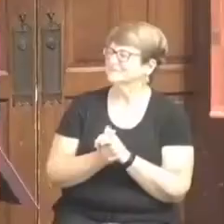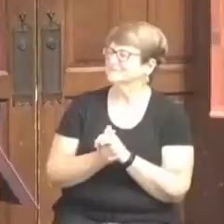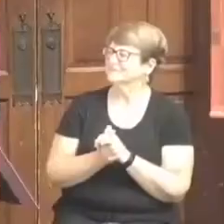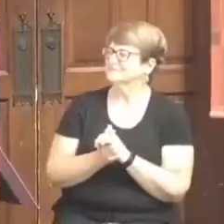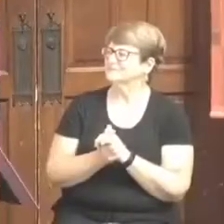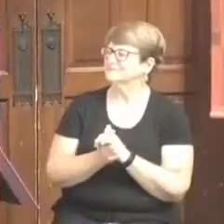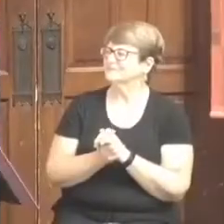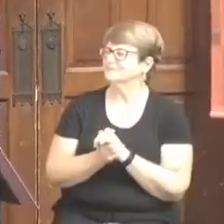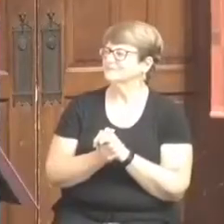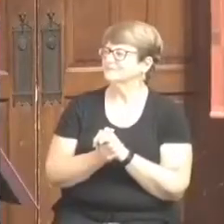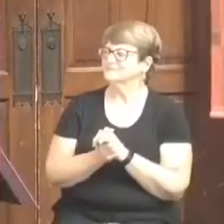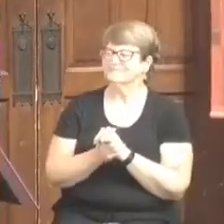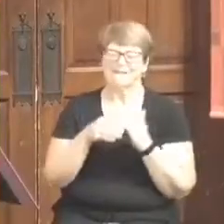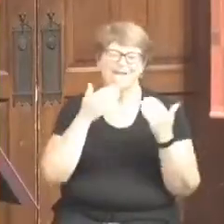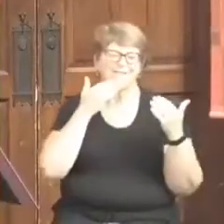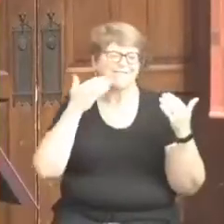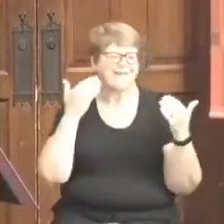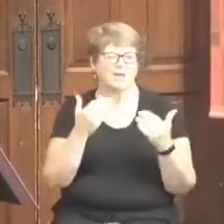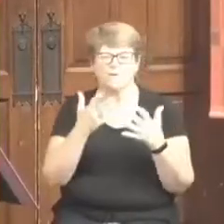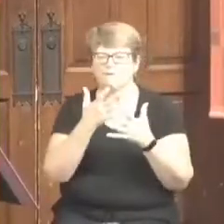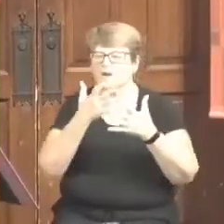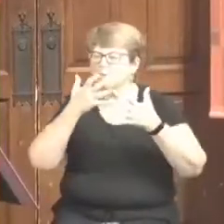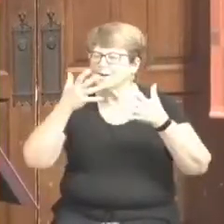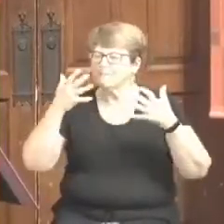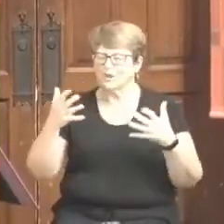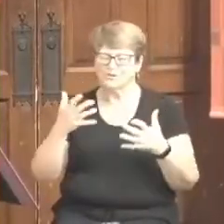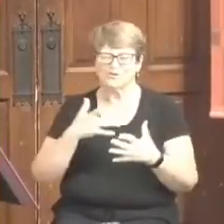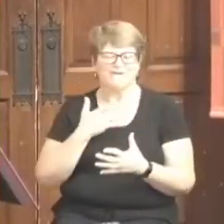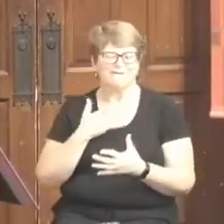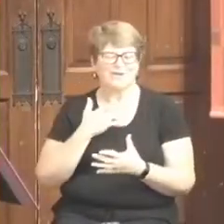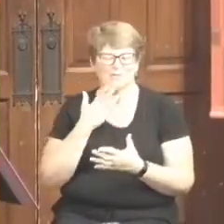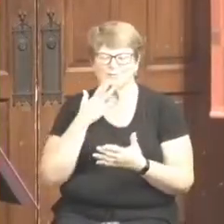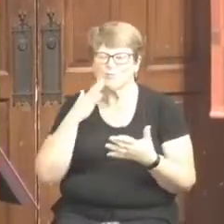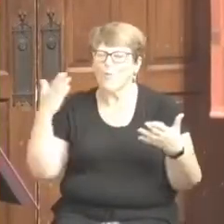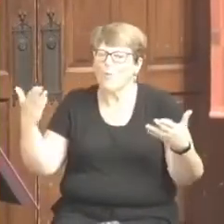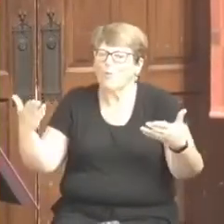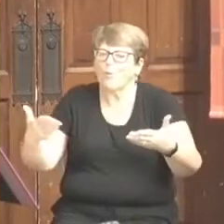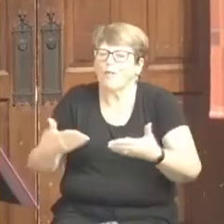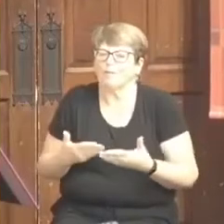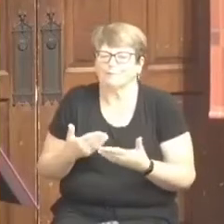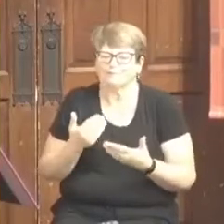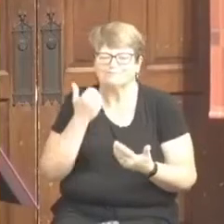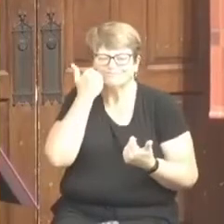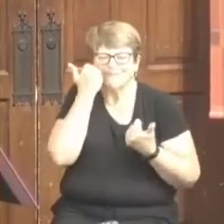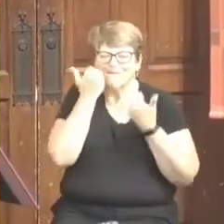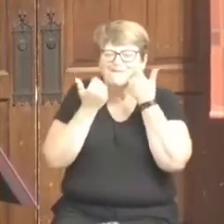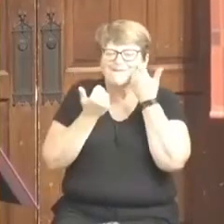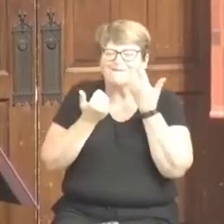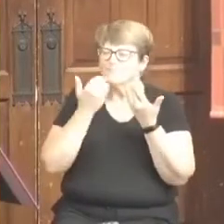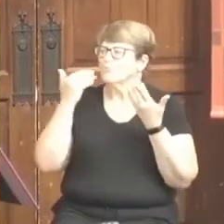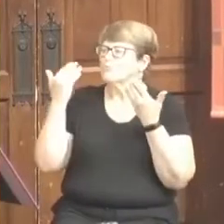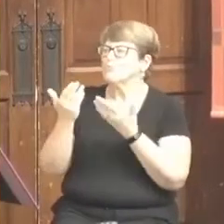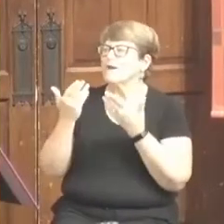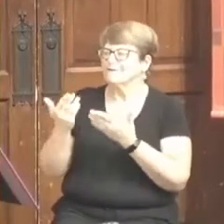Well, thank you very much. I feel so welcomed and I'm just so grateful.